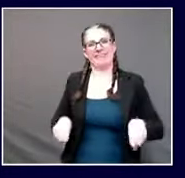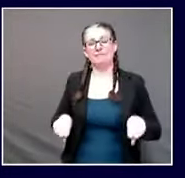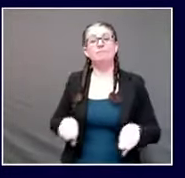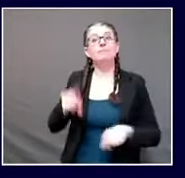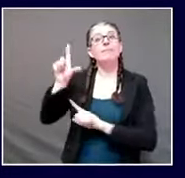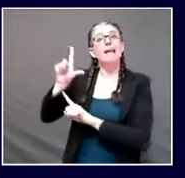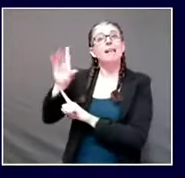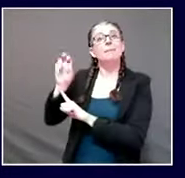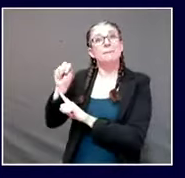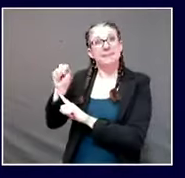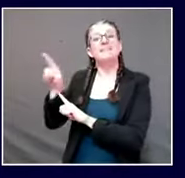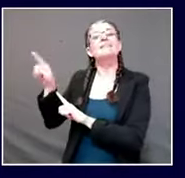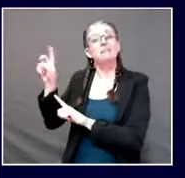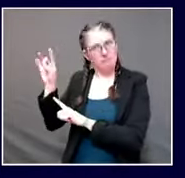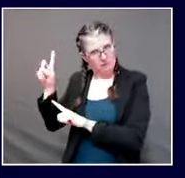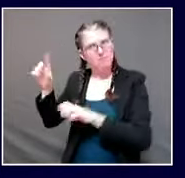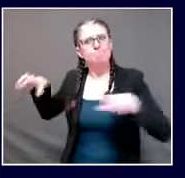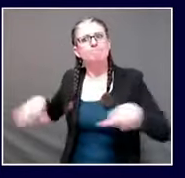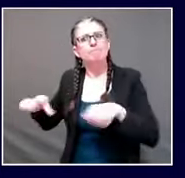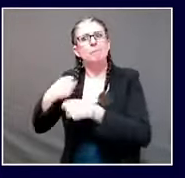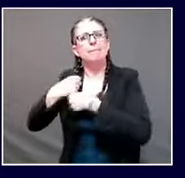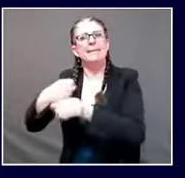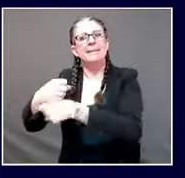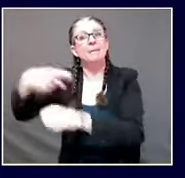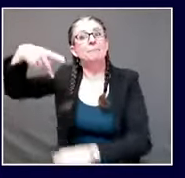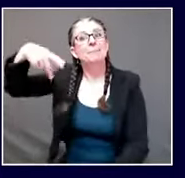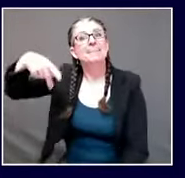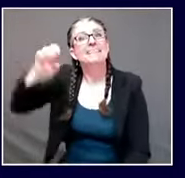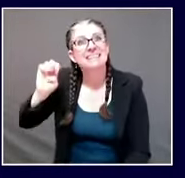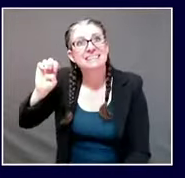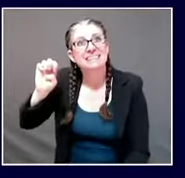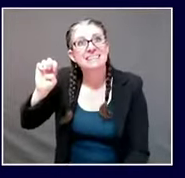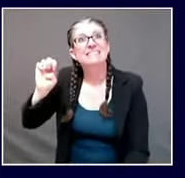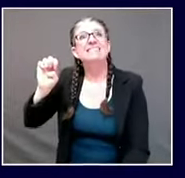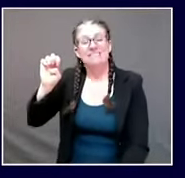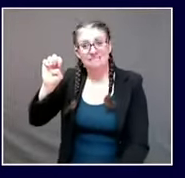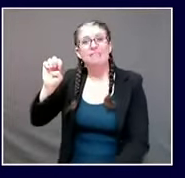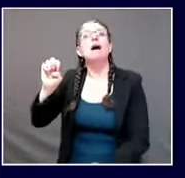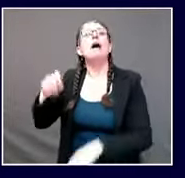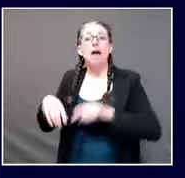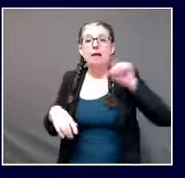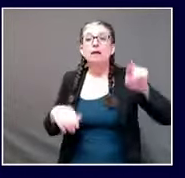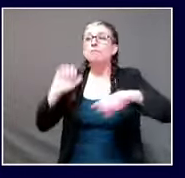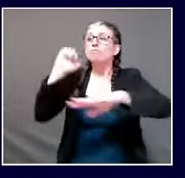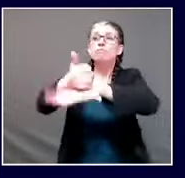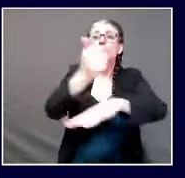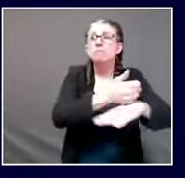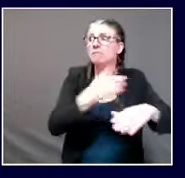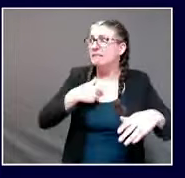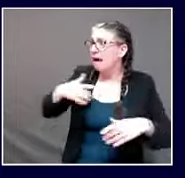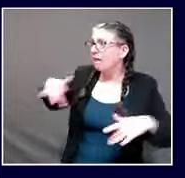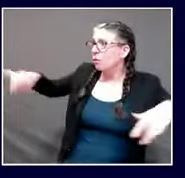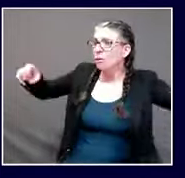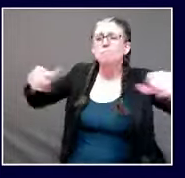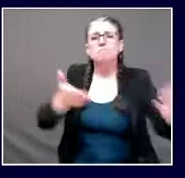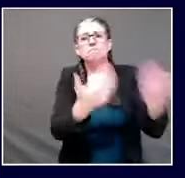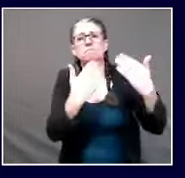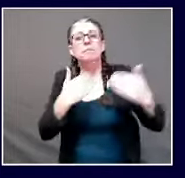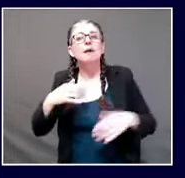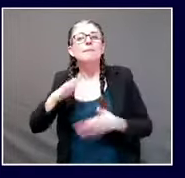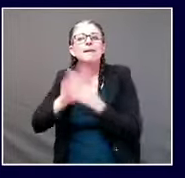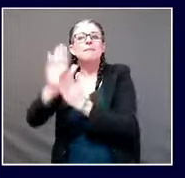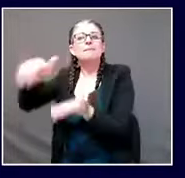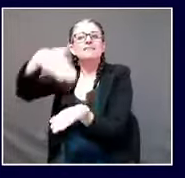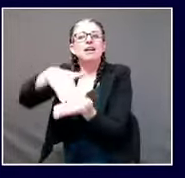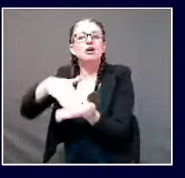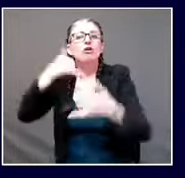COVID test that has been such a lifesaver for our state. To the Chamber of Commerce for their PSAs. And